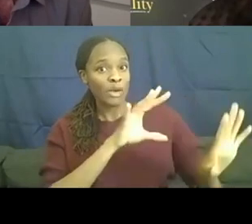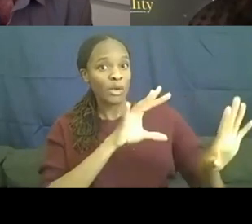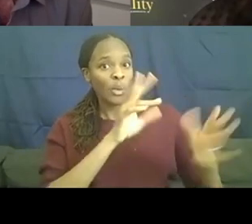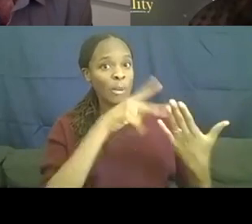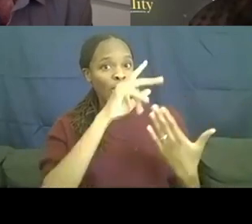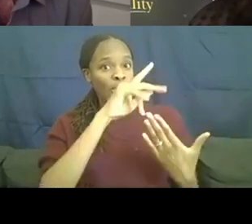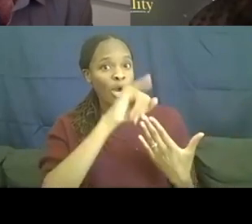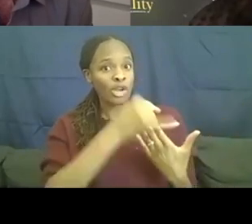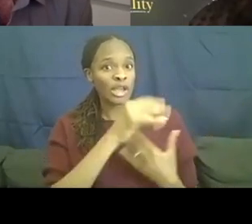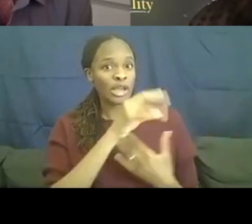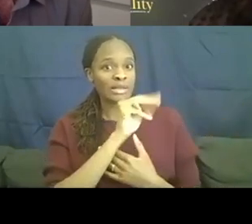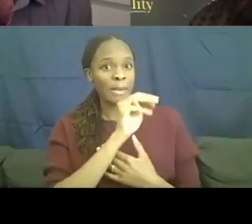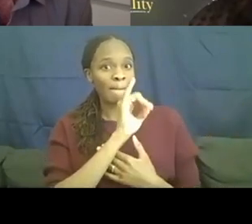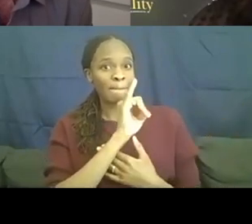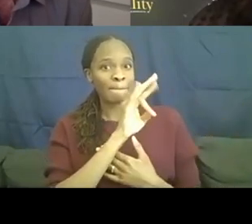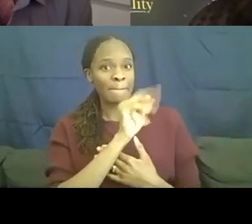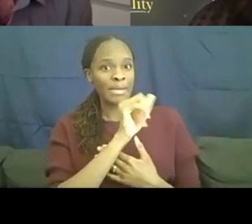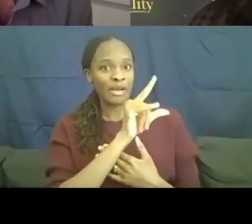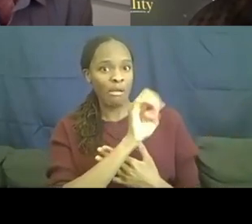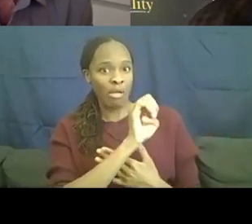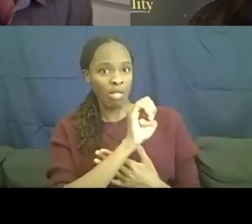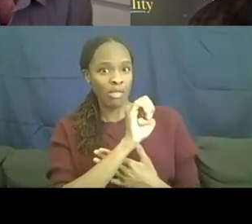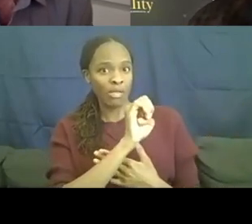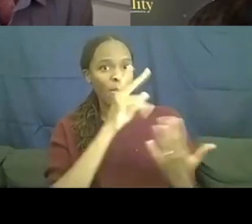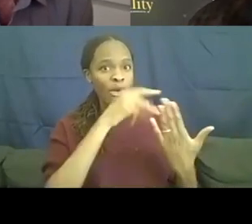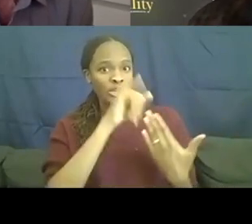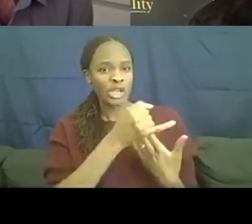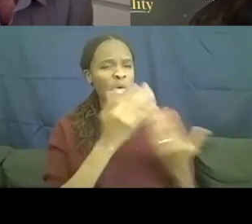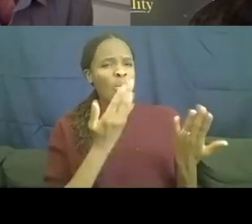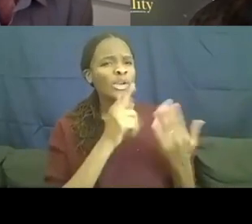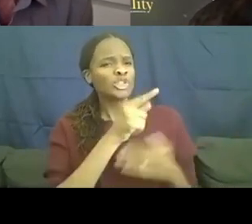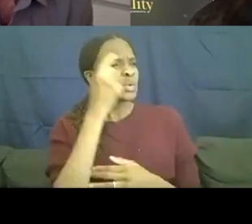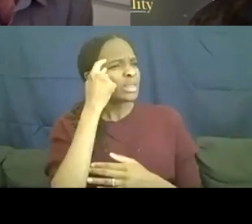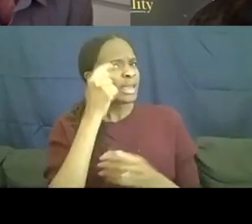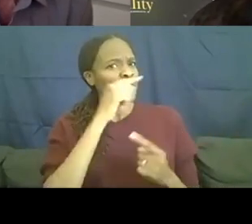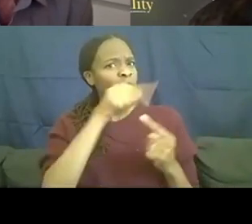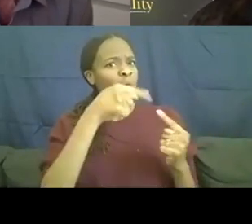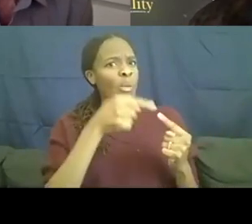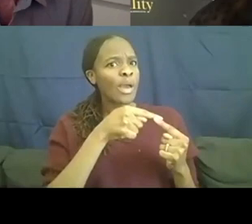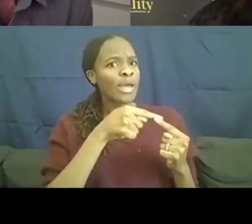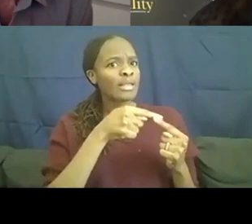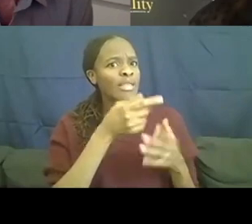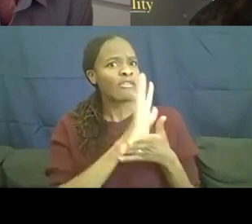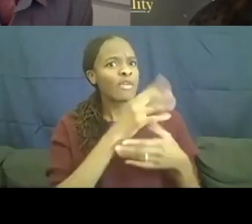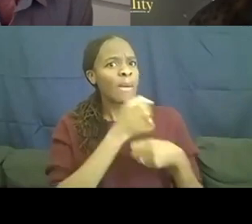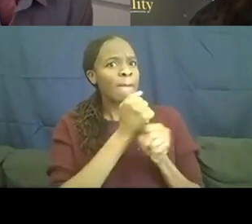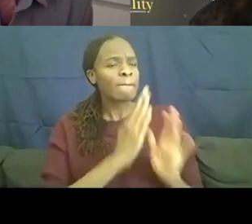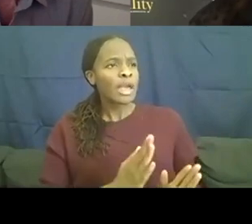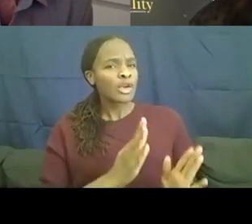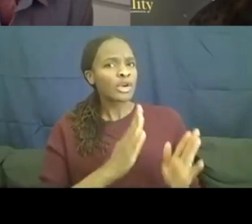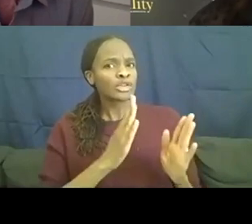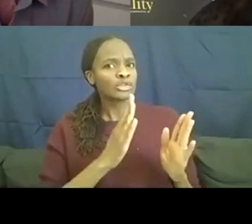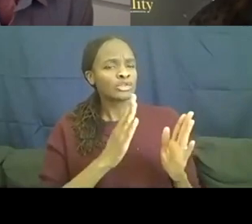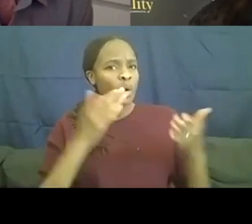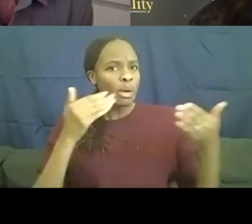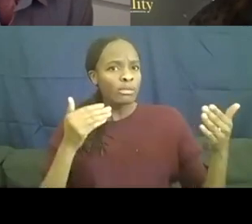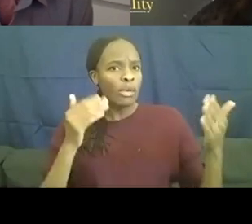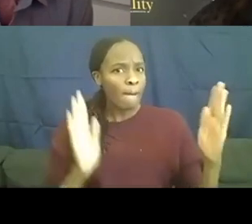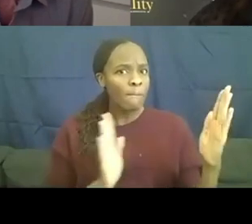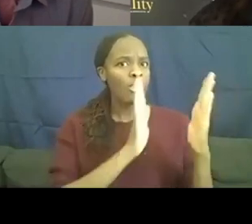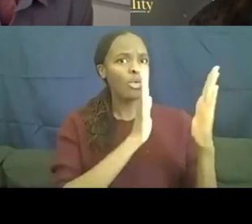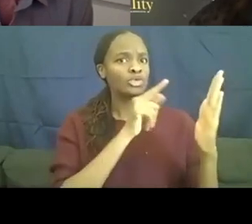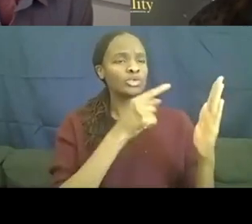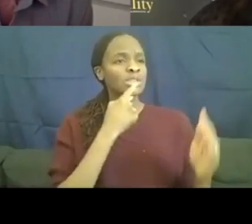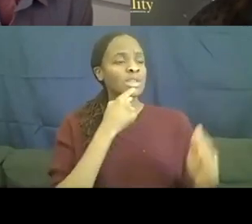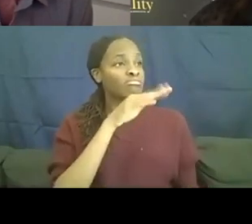And what did you think when the filmmakers came to you and said, we